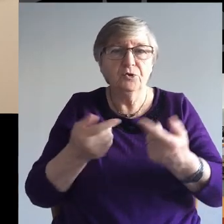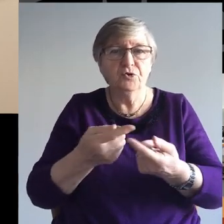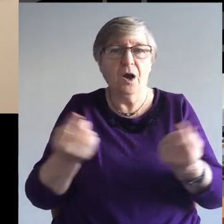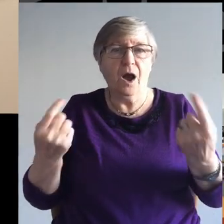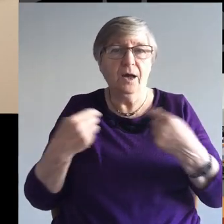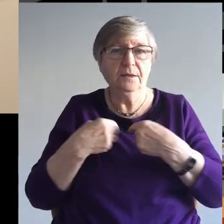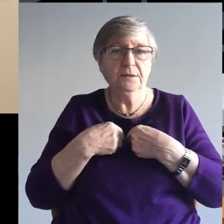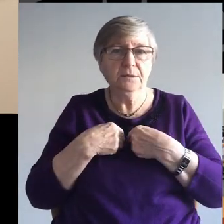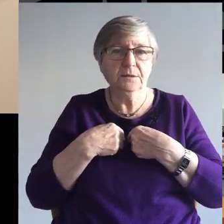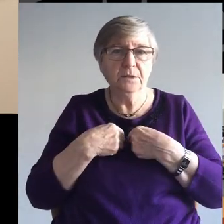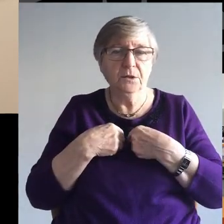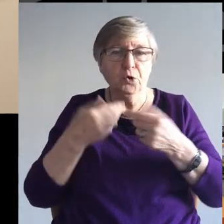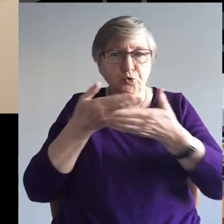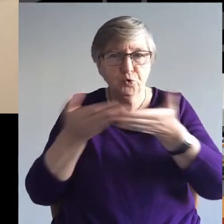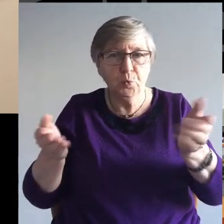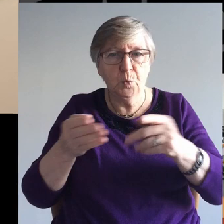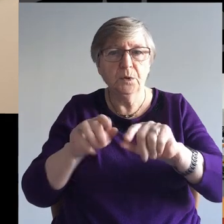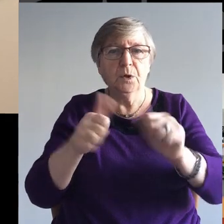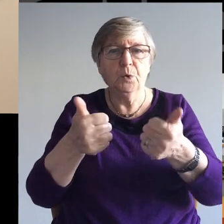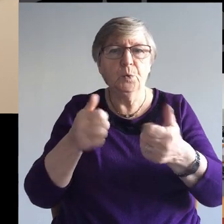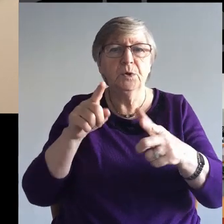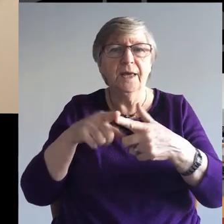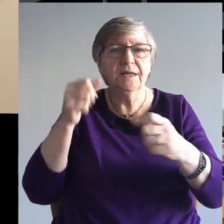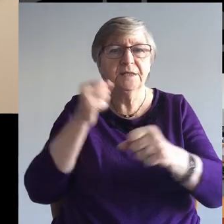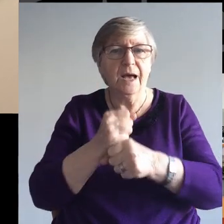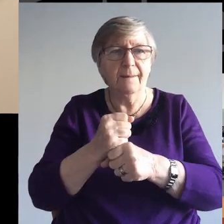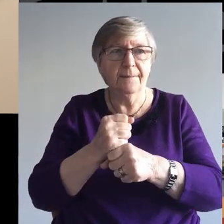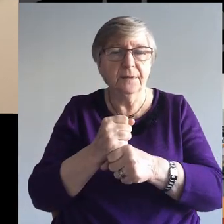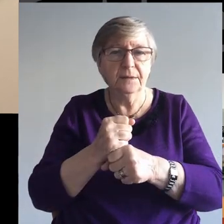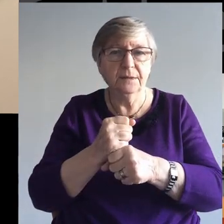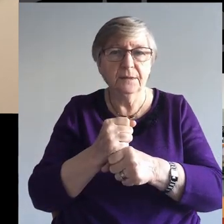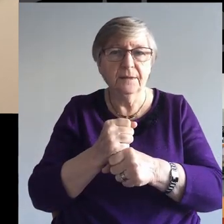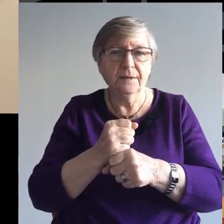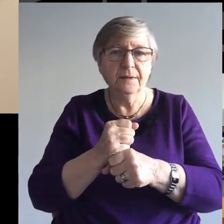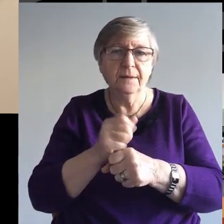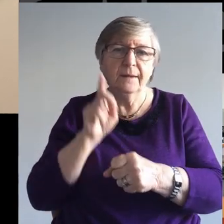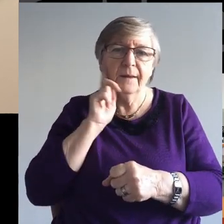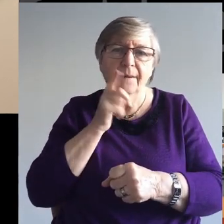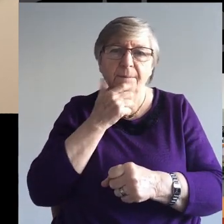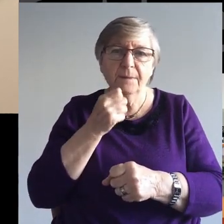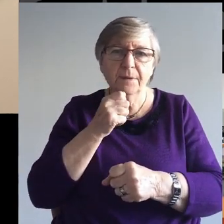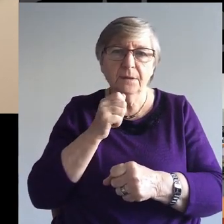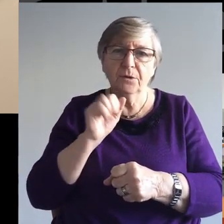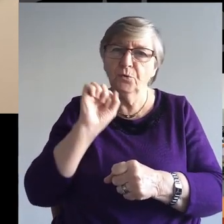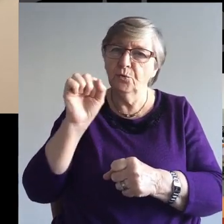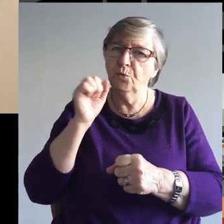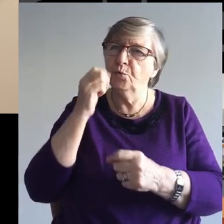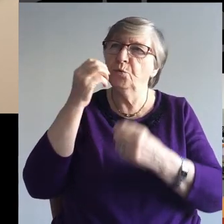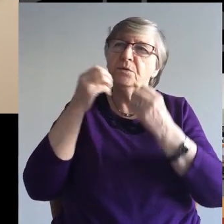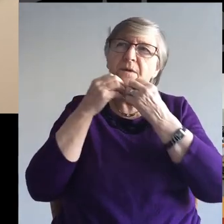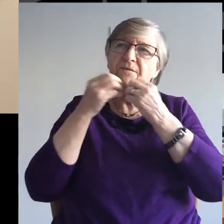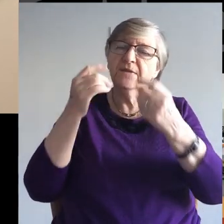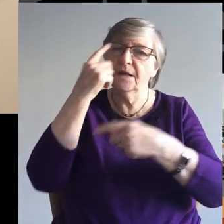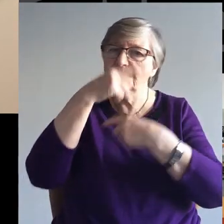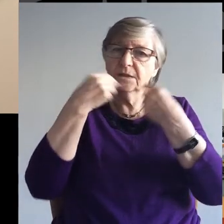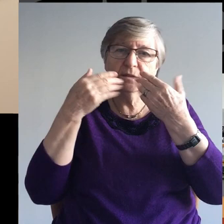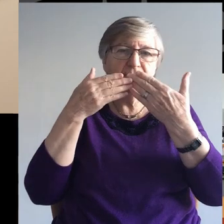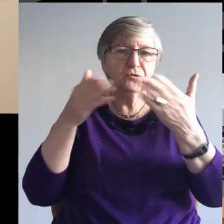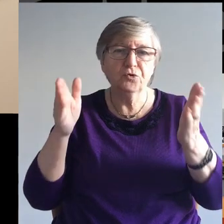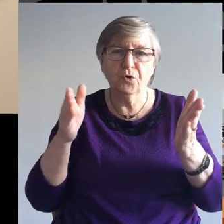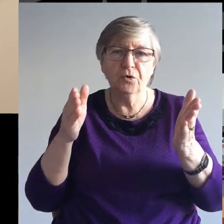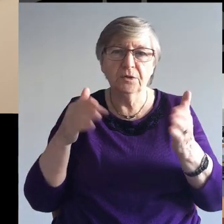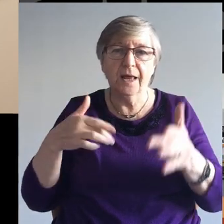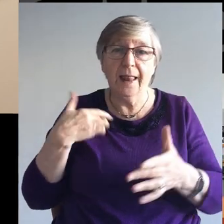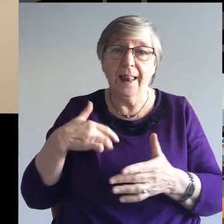who have set us an example. Saints whose faces have shone, saints who have